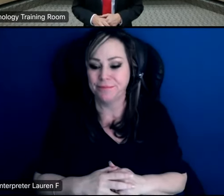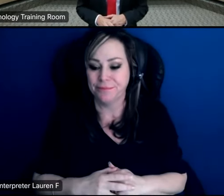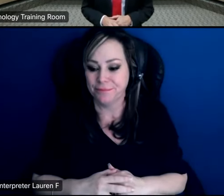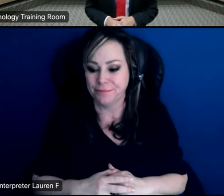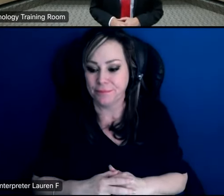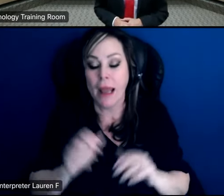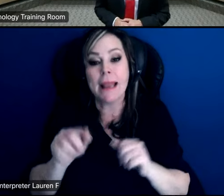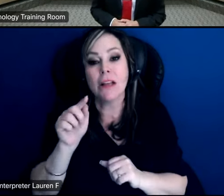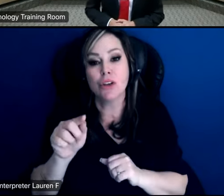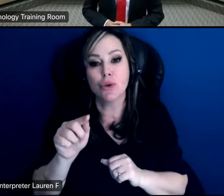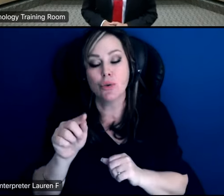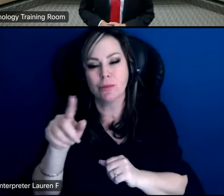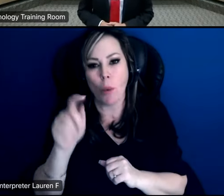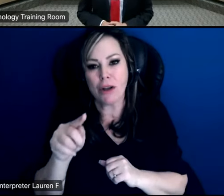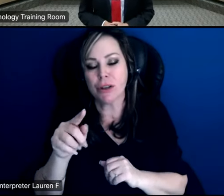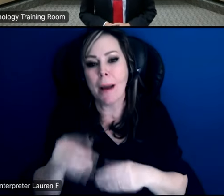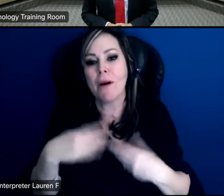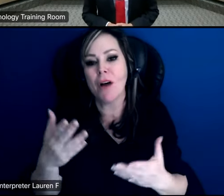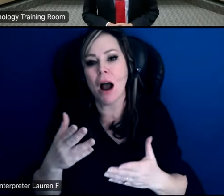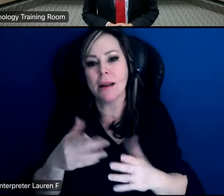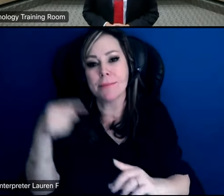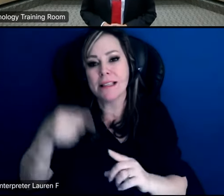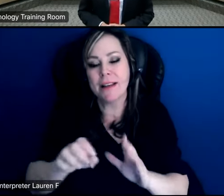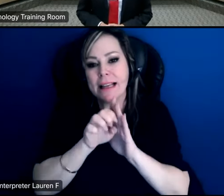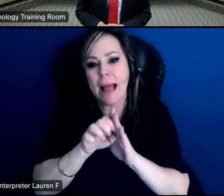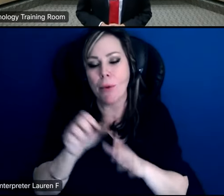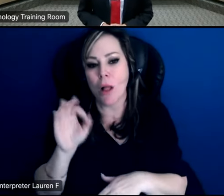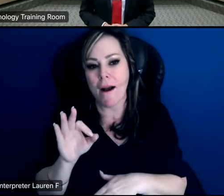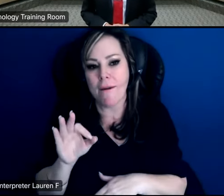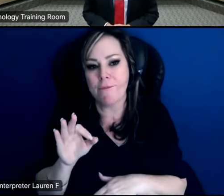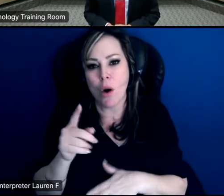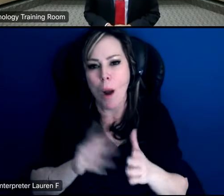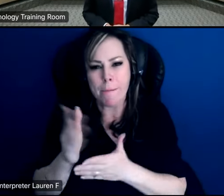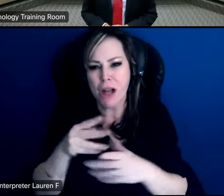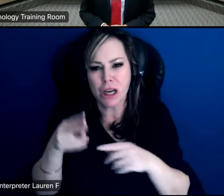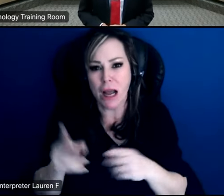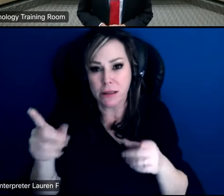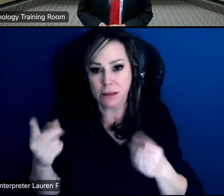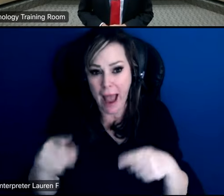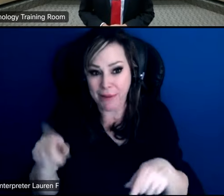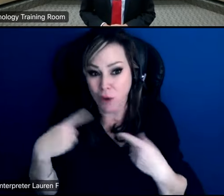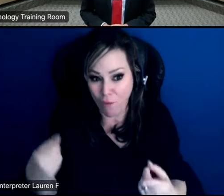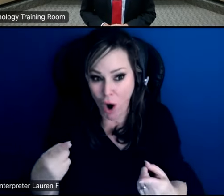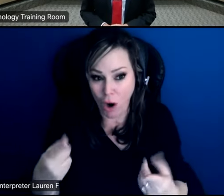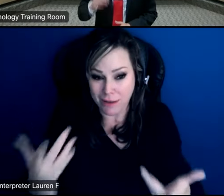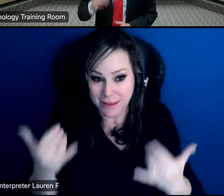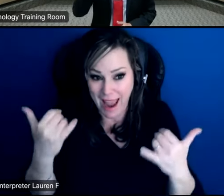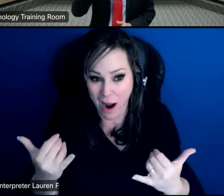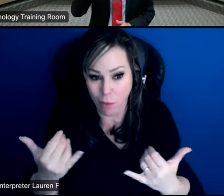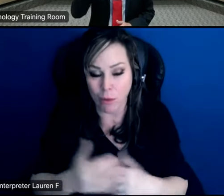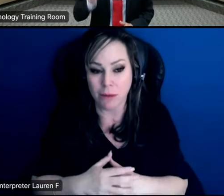can you uh the next question is can you provide some specific examples of what budget cuts have taken place as of today